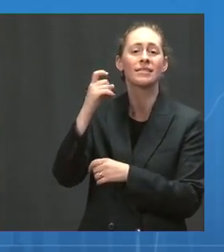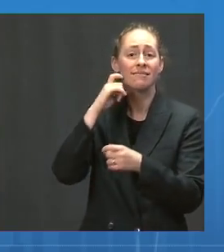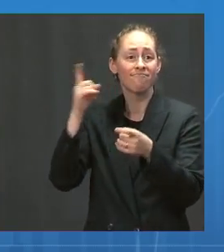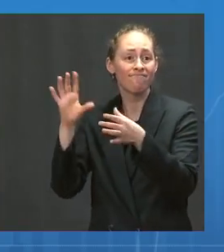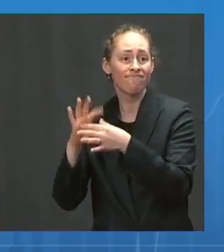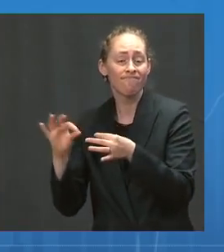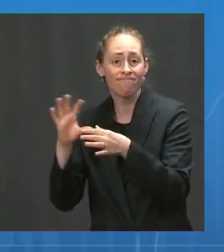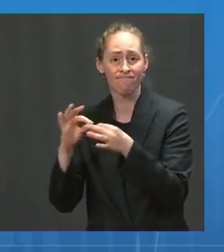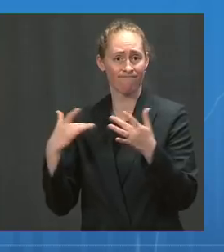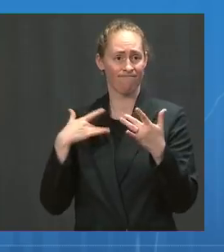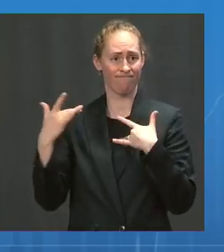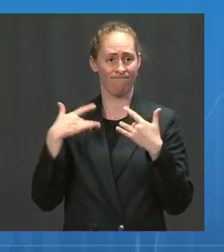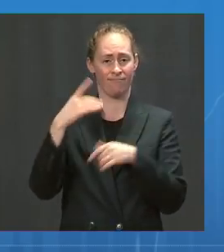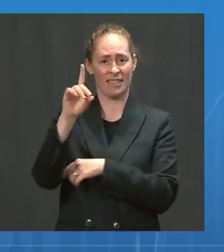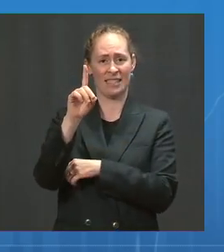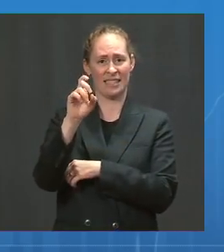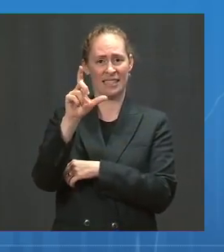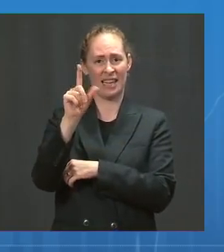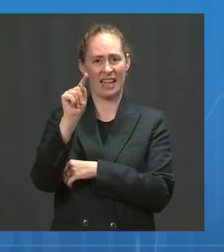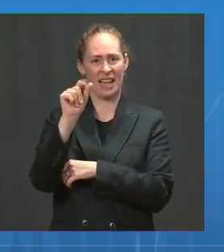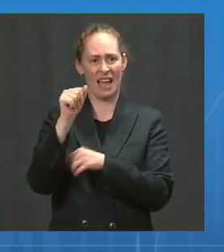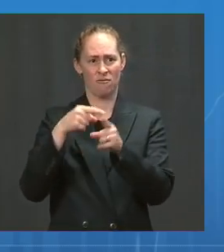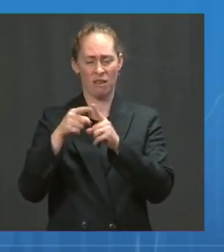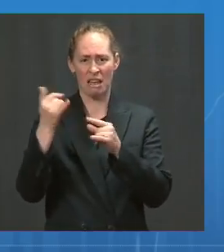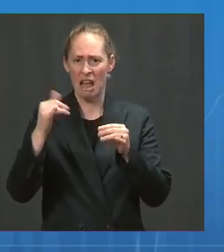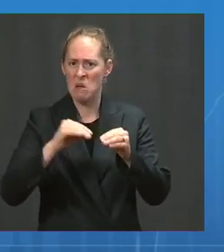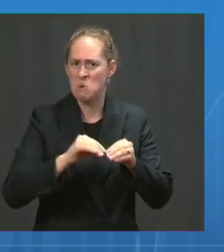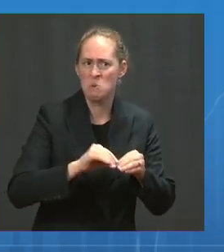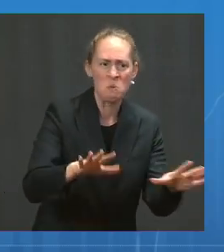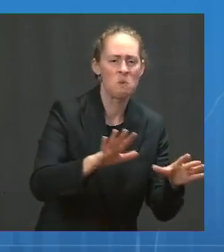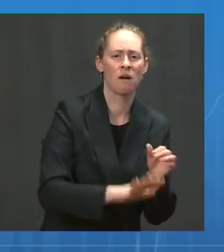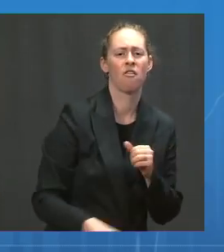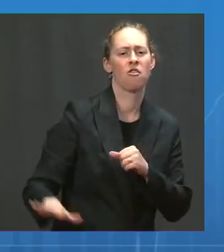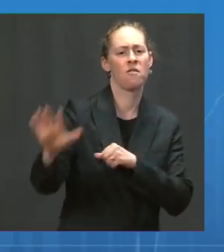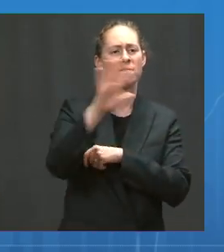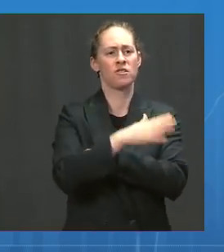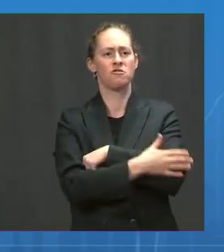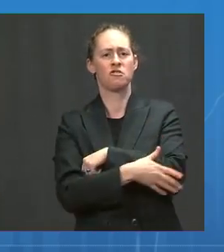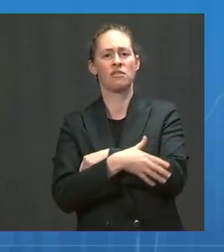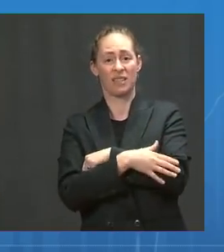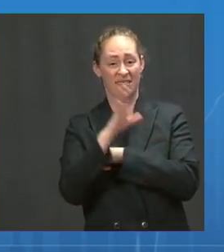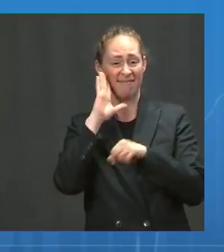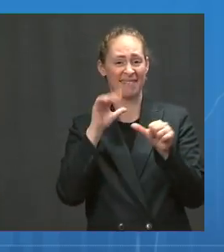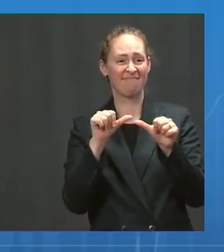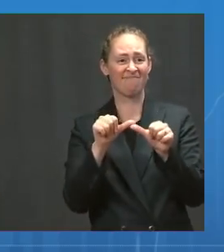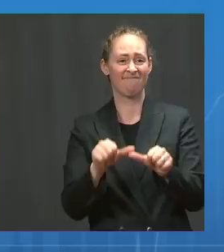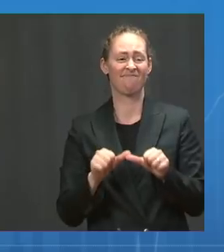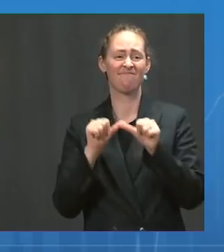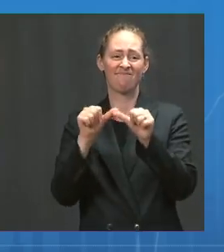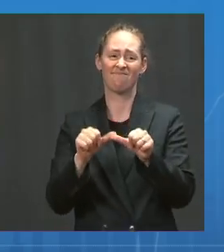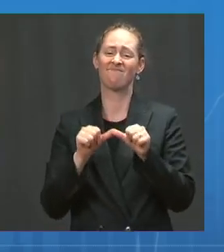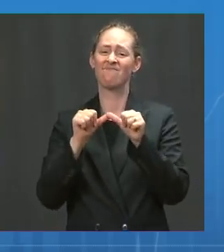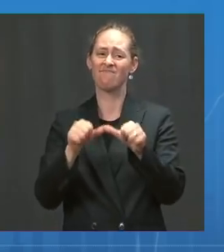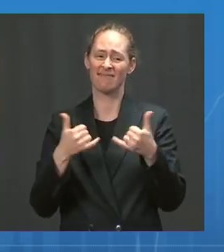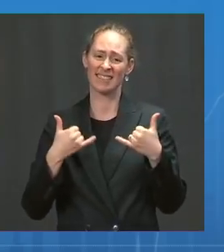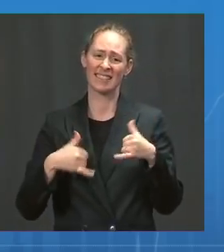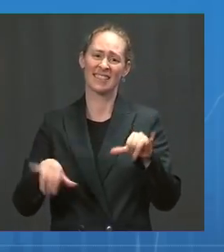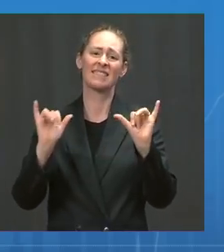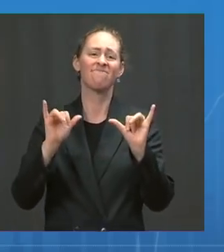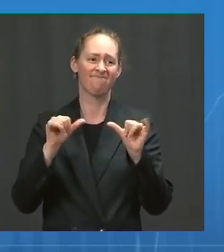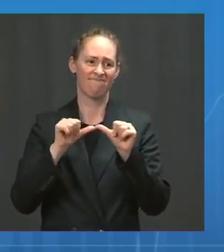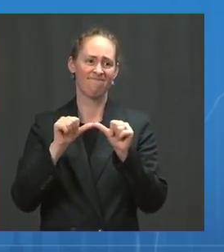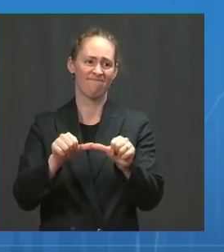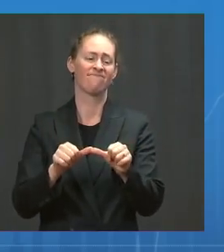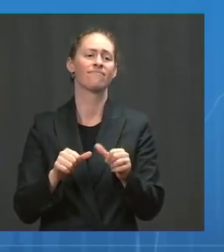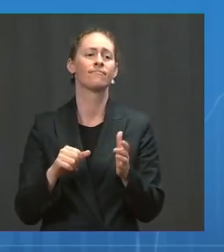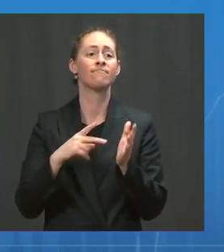continues to spread across the country, we will likely continue to experience an increase in COVID cases in the